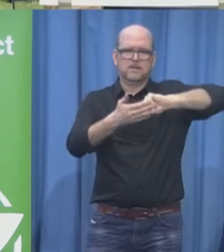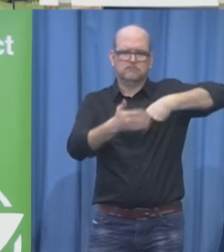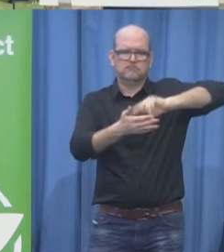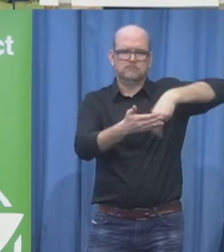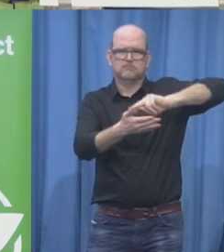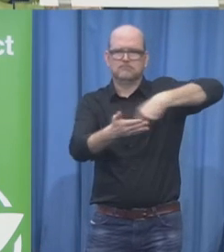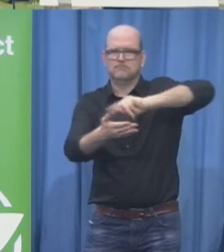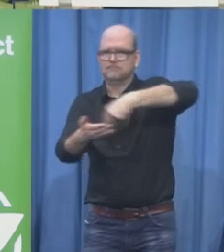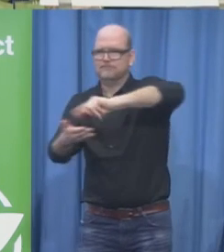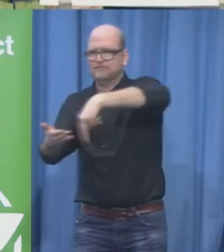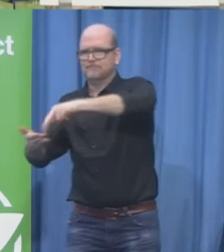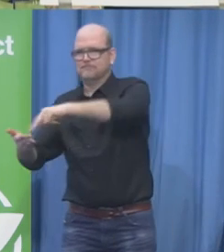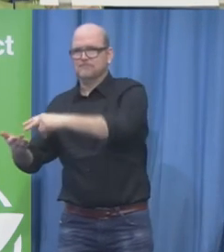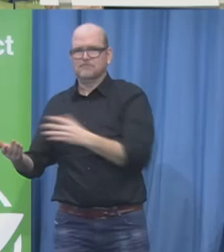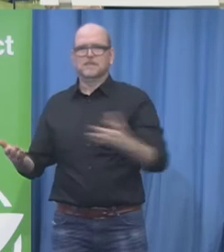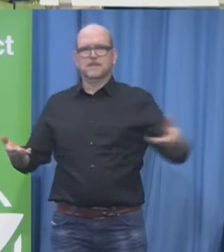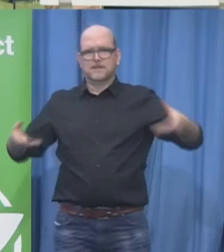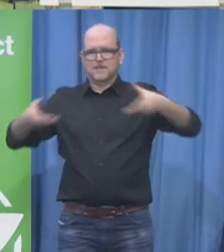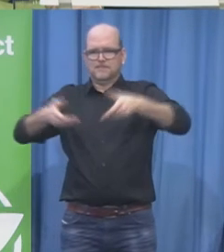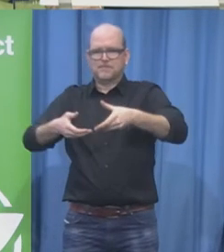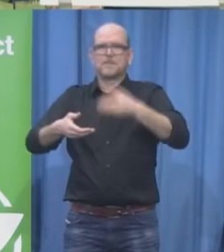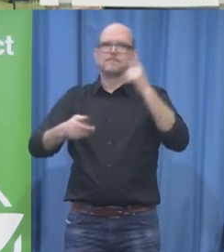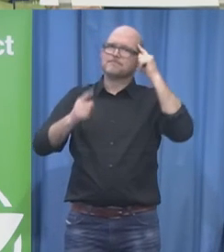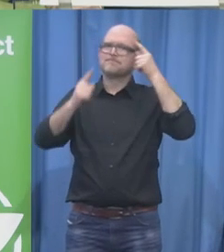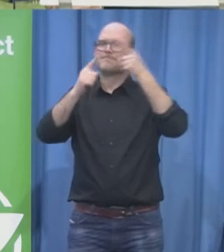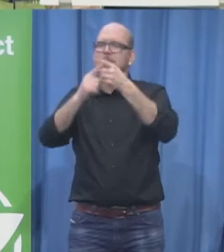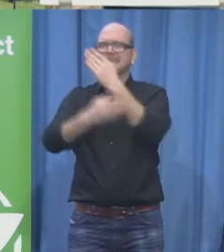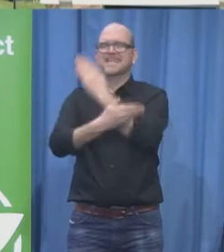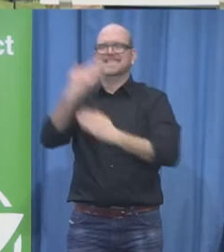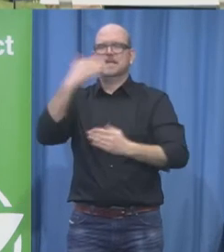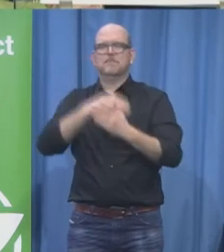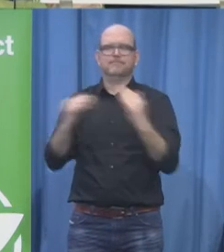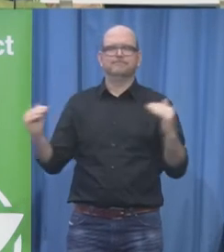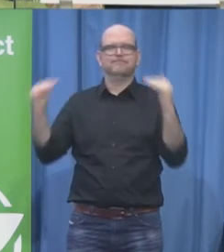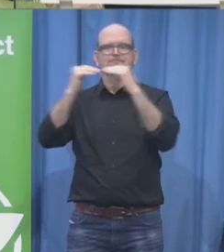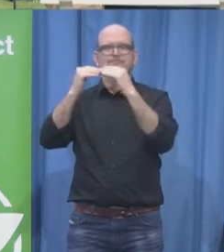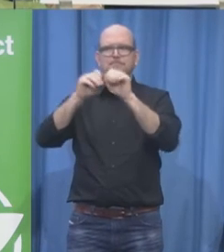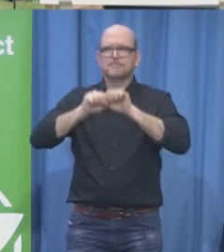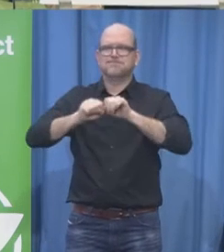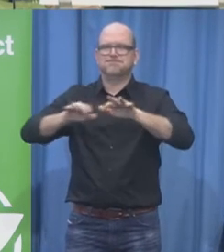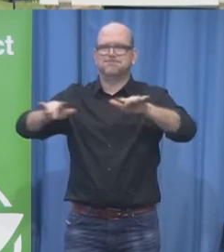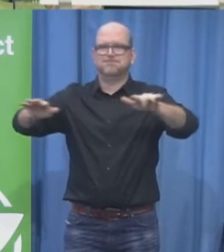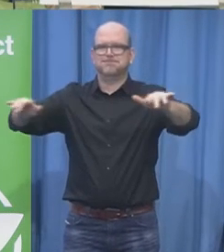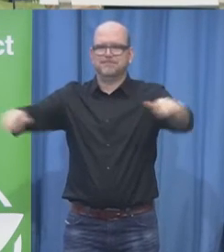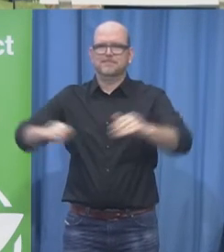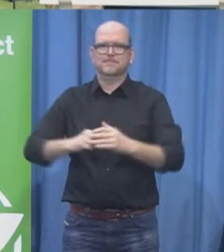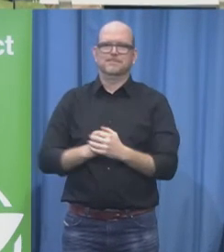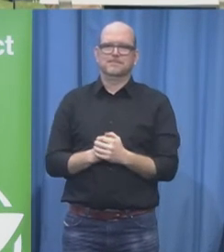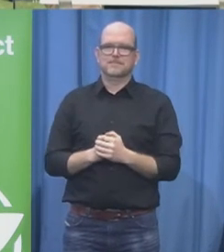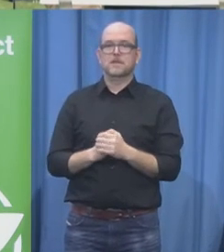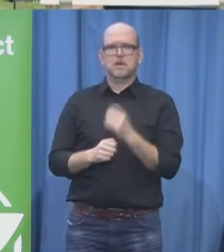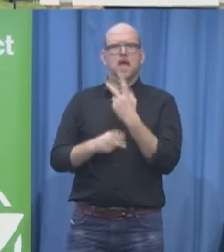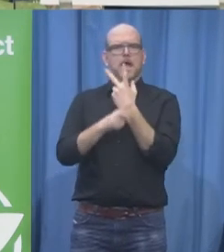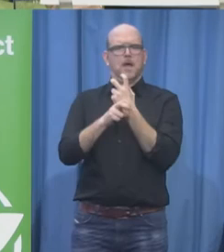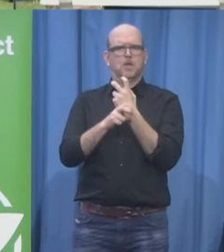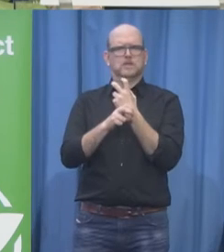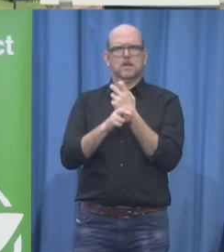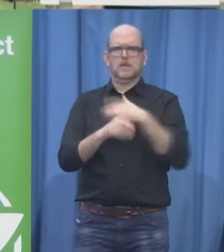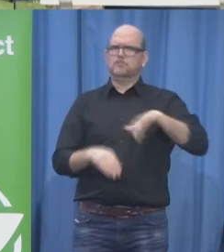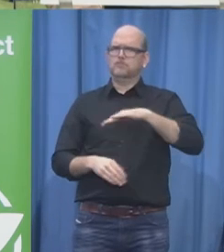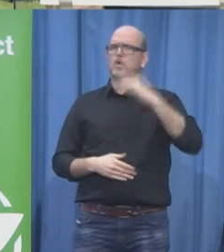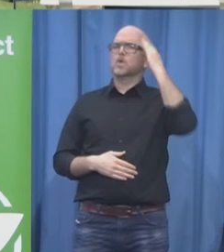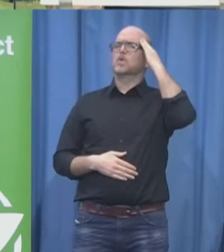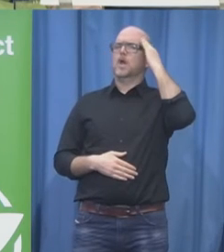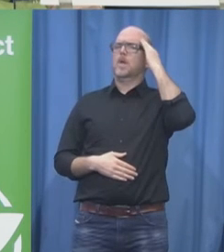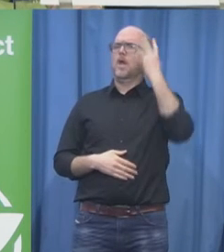Austria is known for its long-standing engagement in human rights issues especially taking into